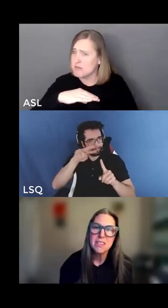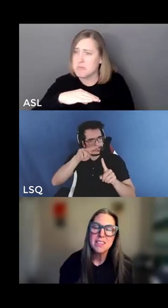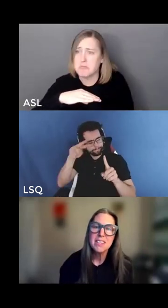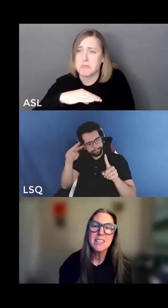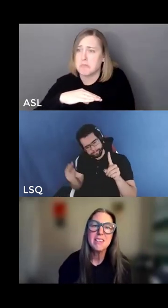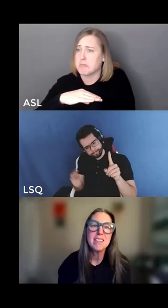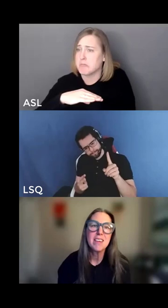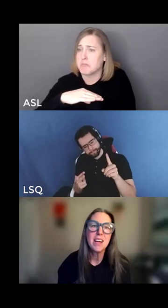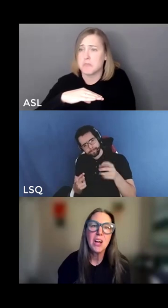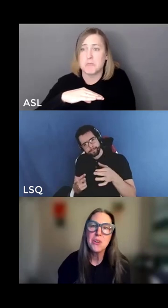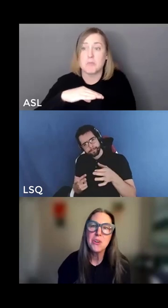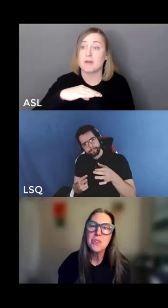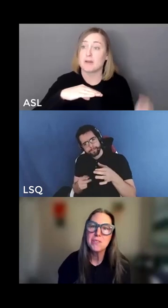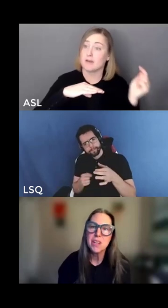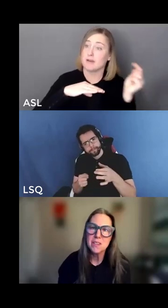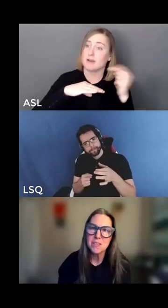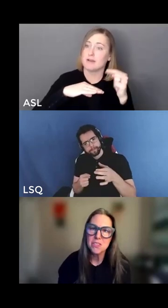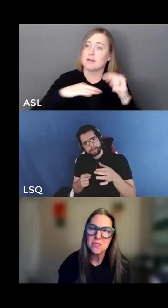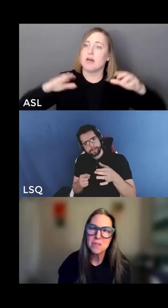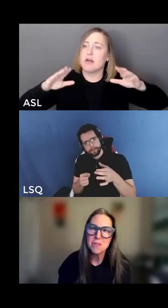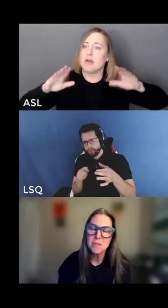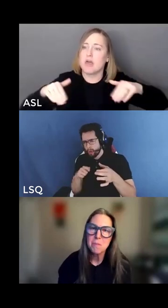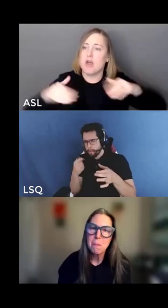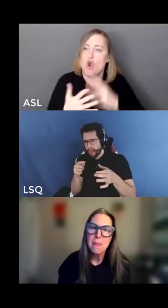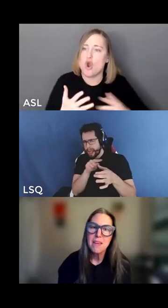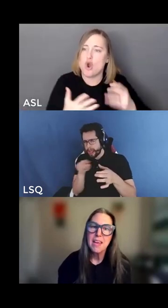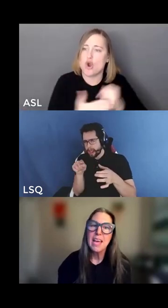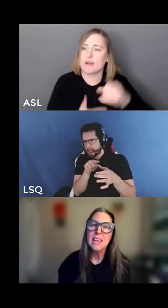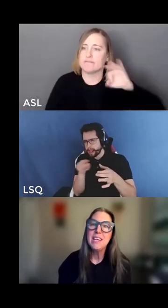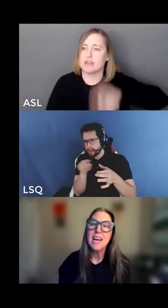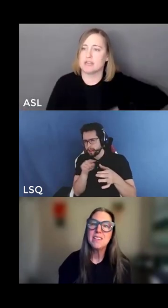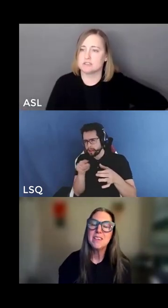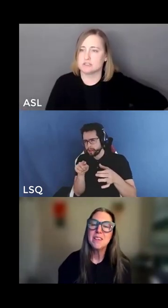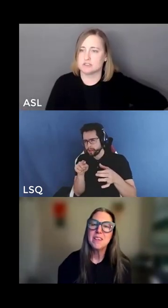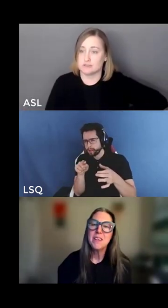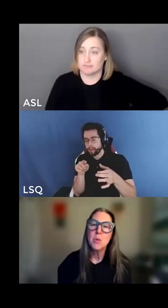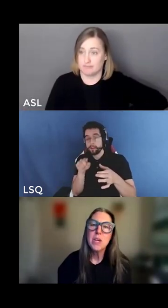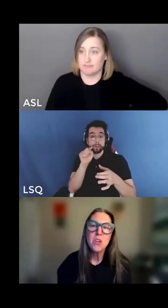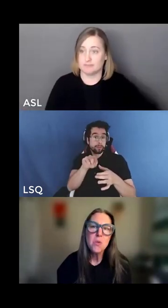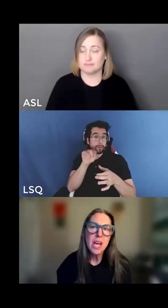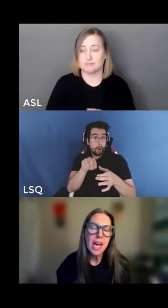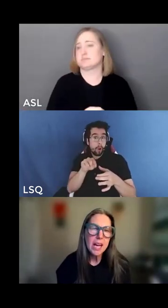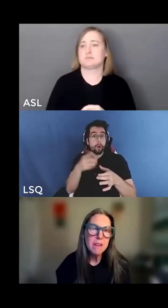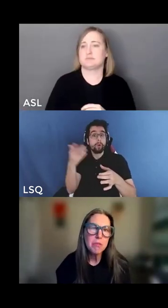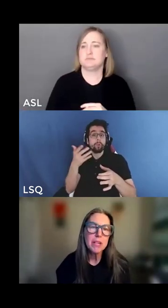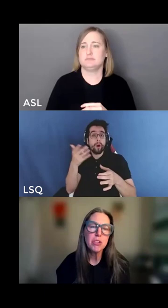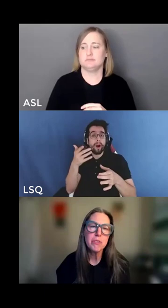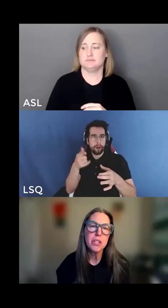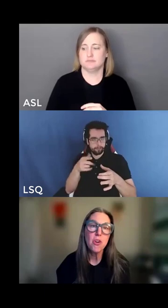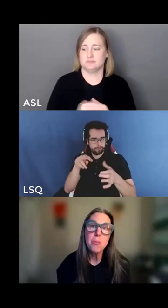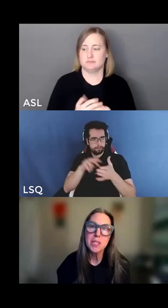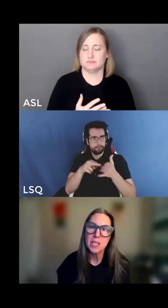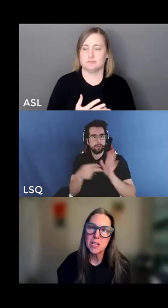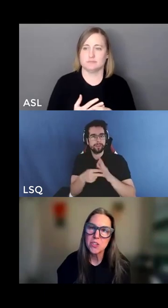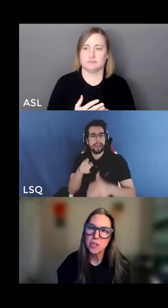it is unearned advantage and yet we don't have much of a nomenclature